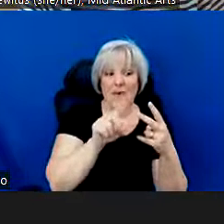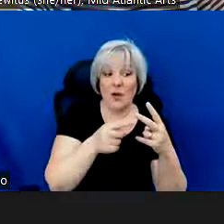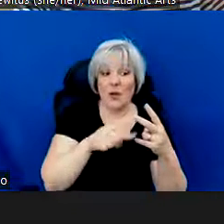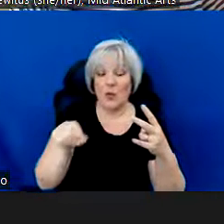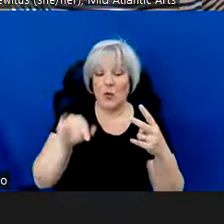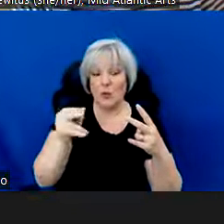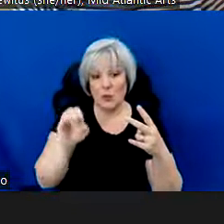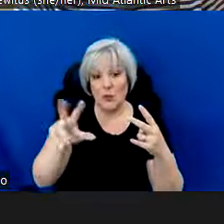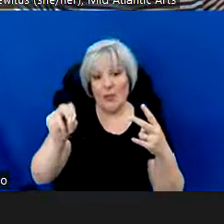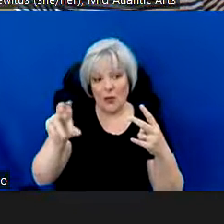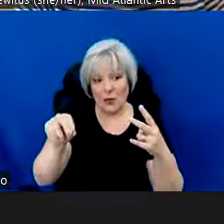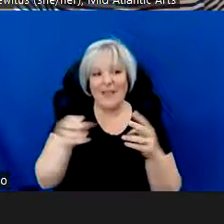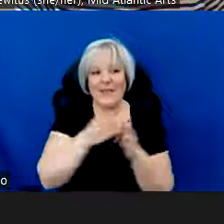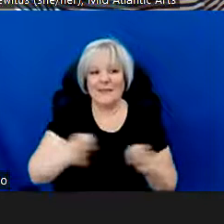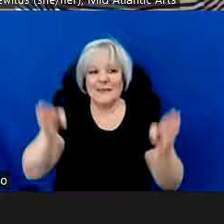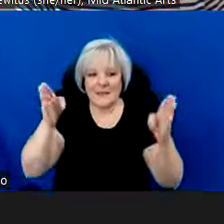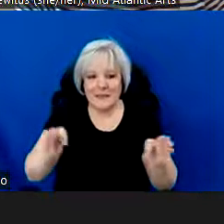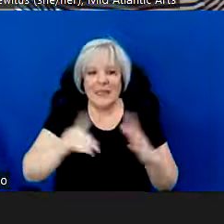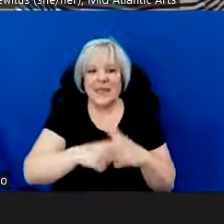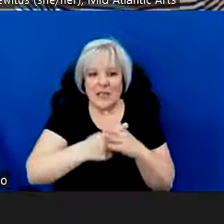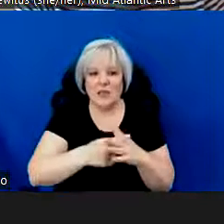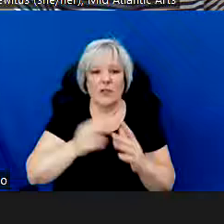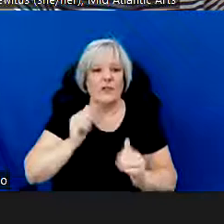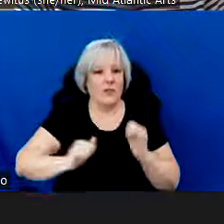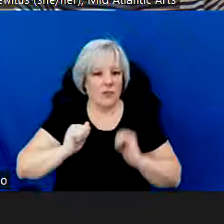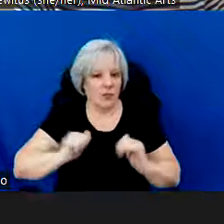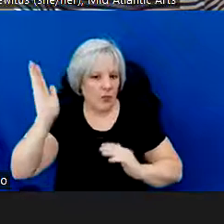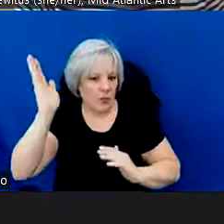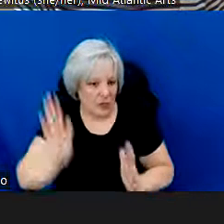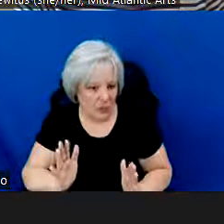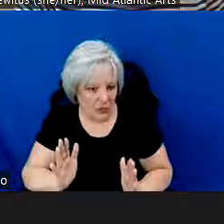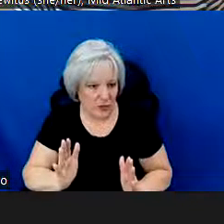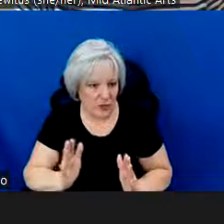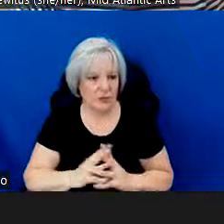September 1st, 2022 through June 30th, 2023.